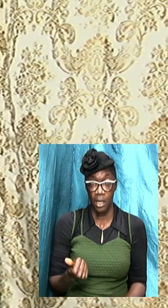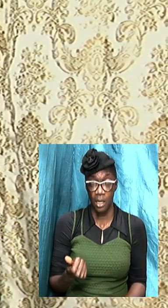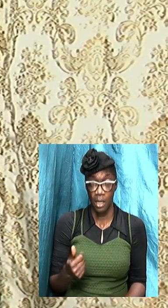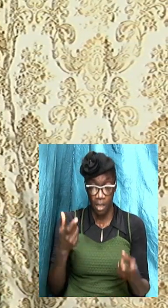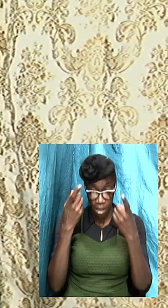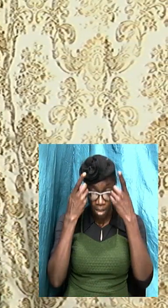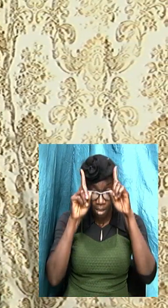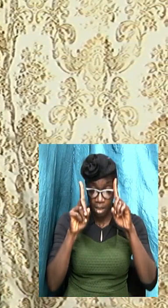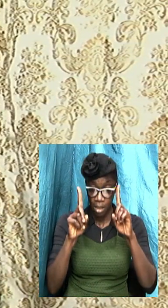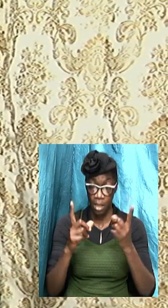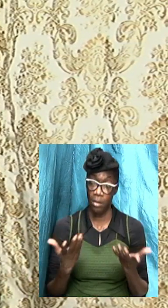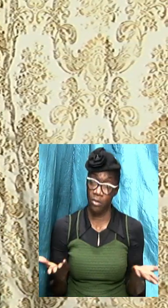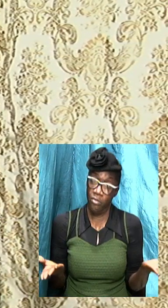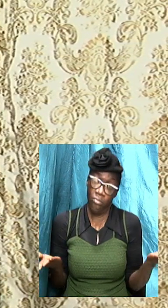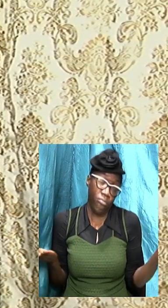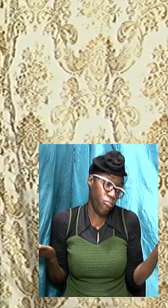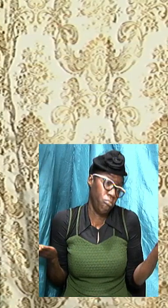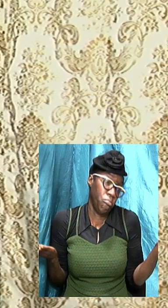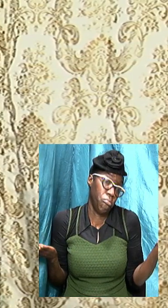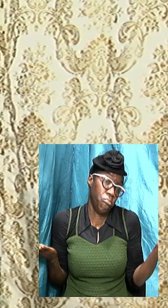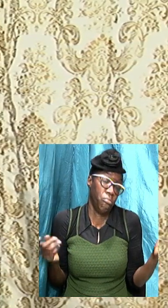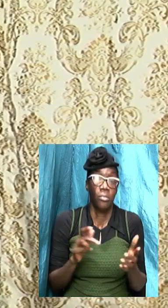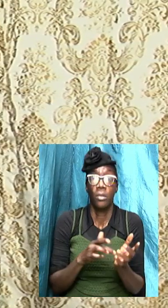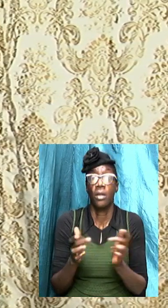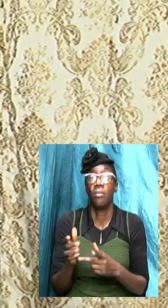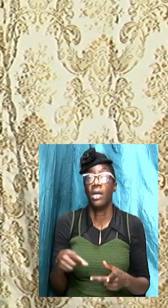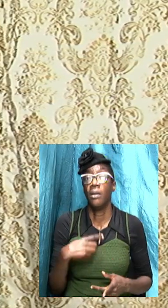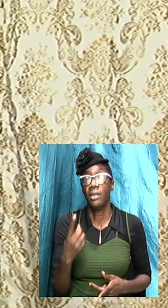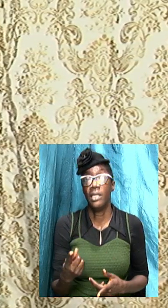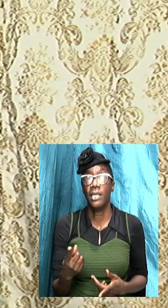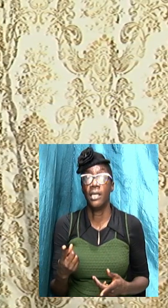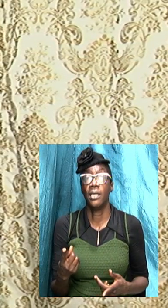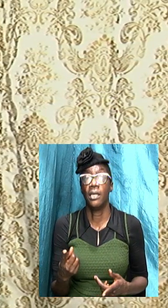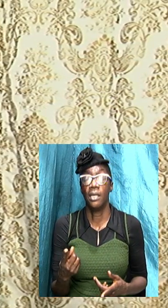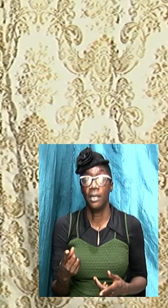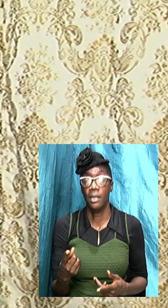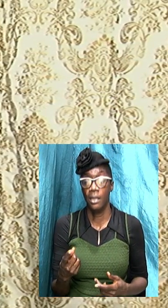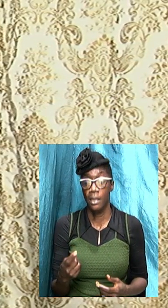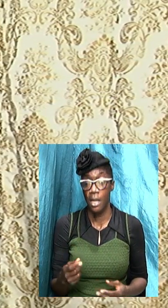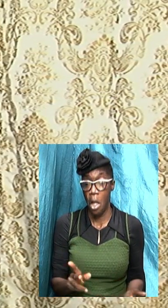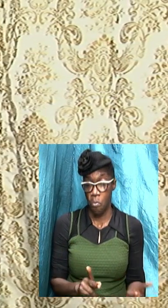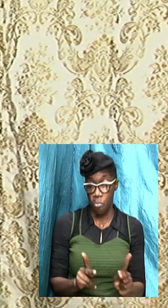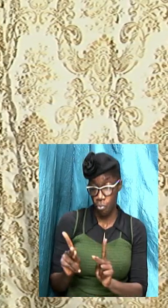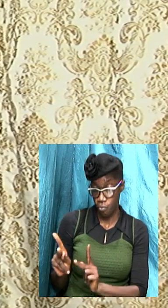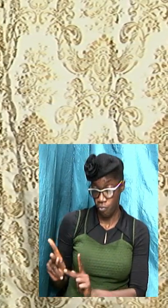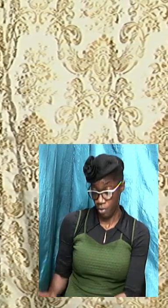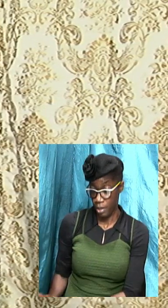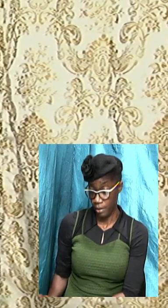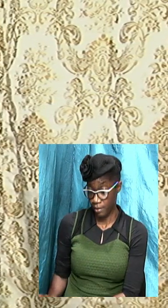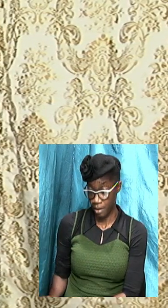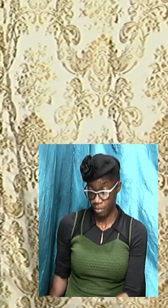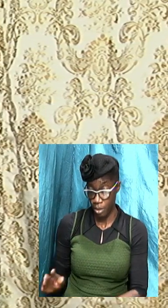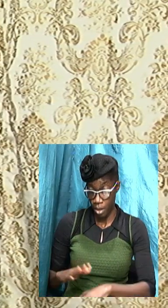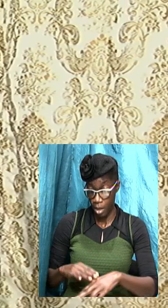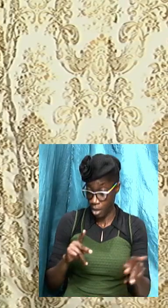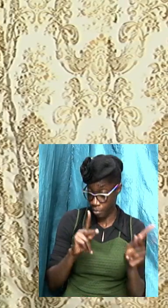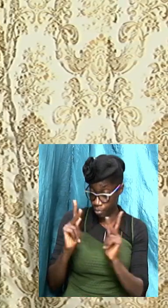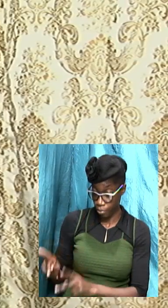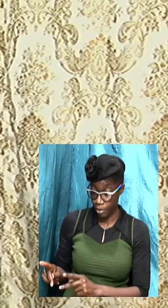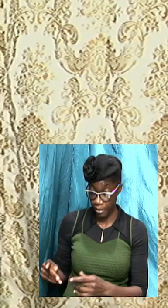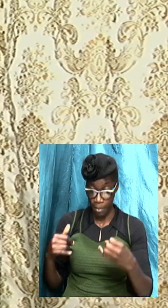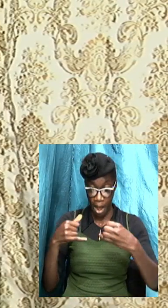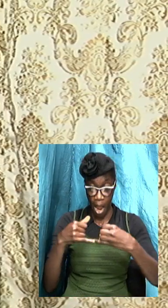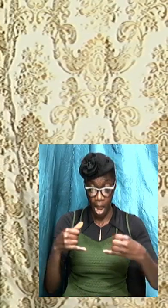doctrine but the bible says three step upon three step line upon